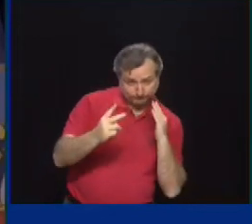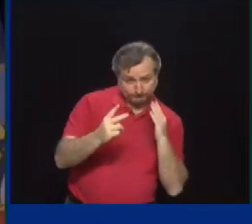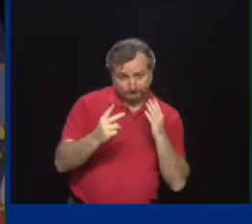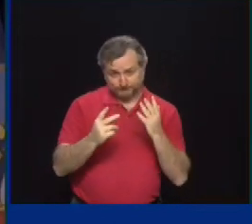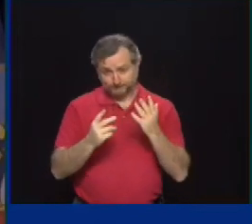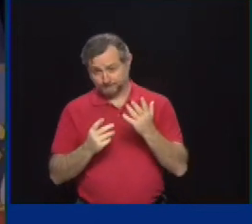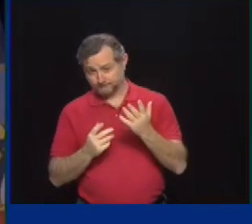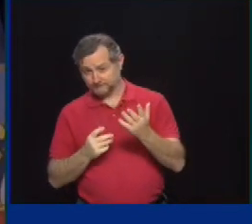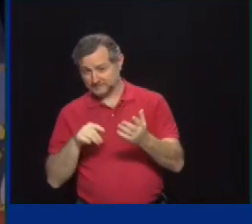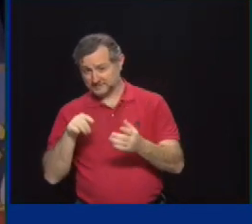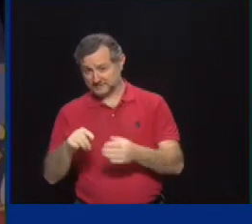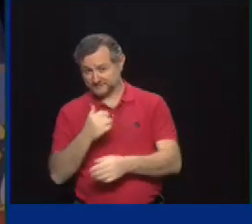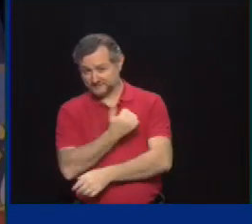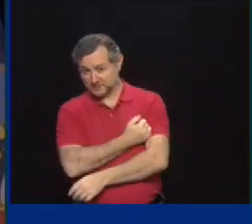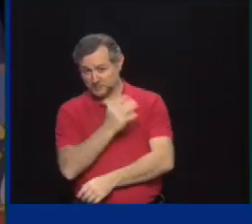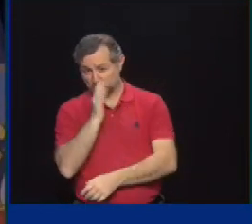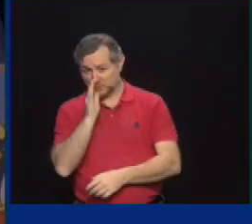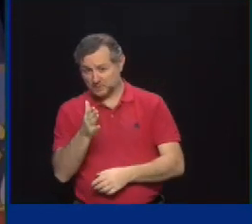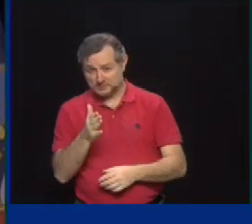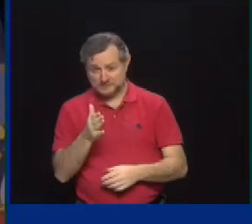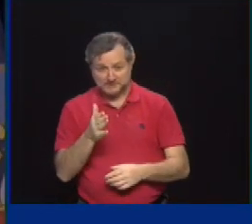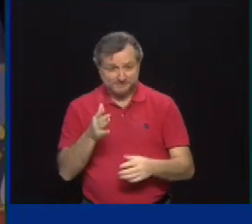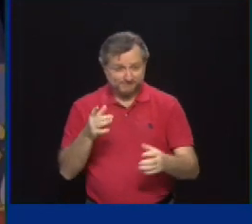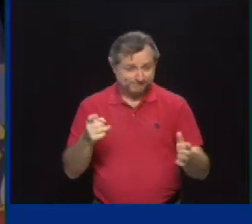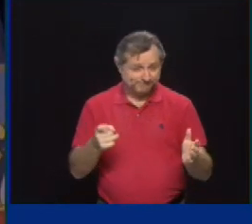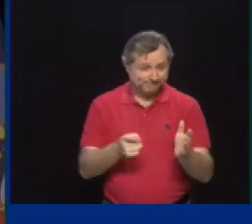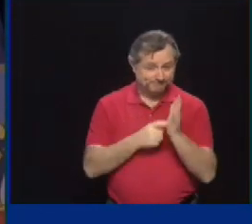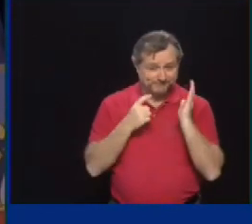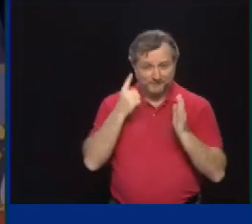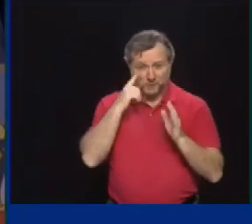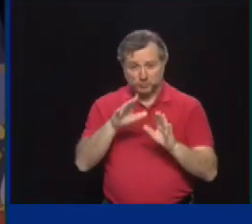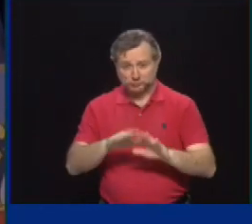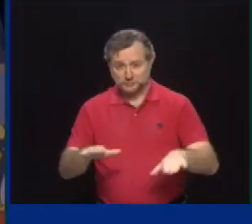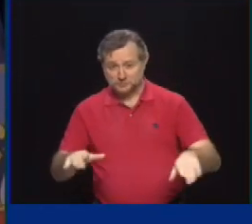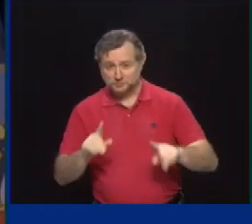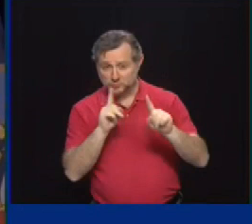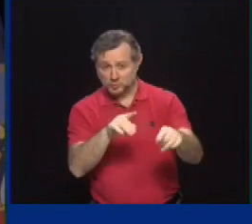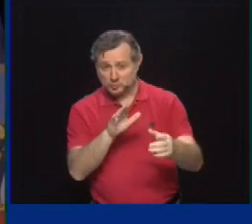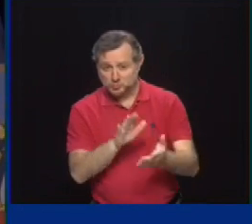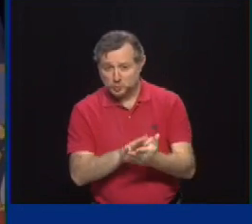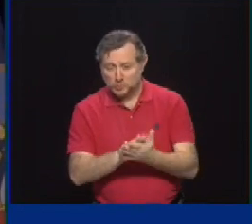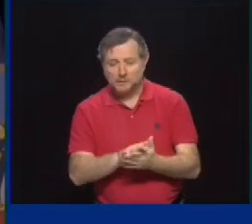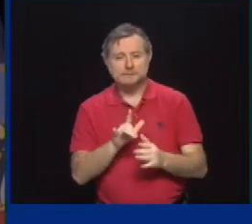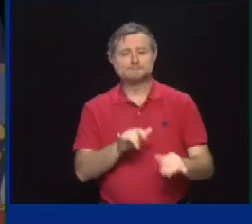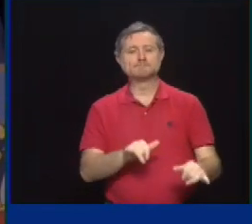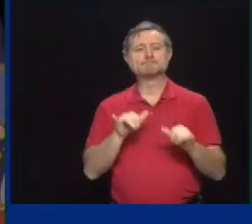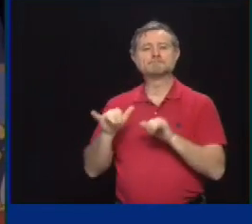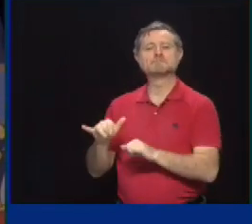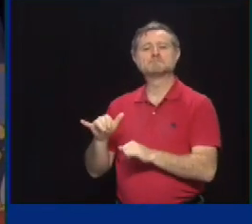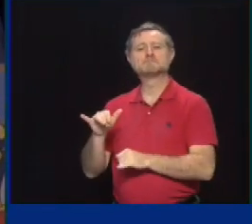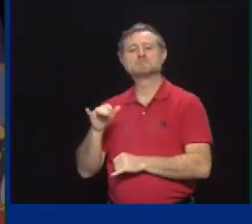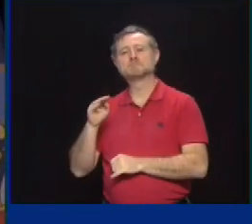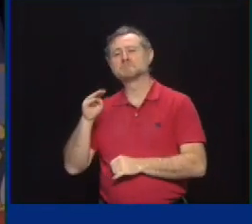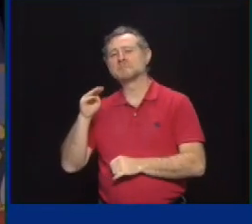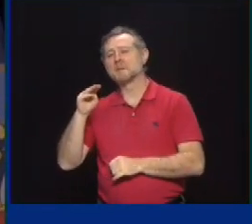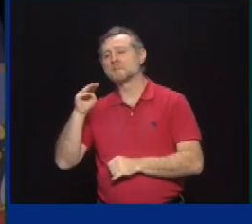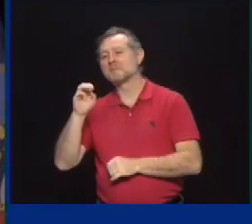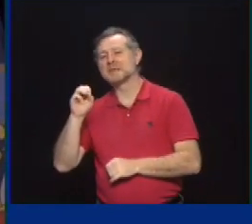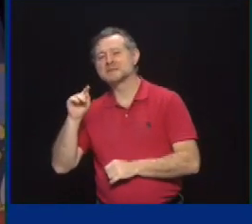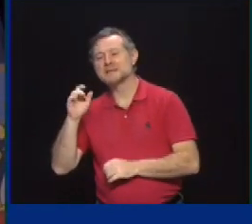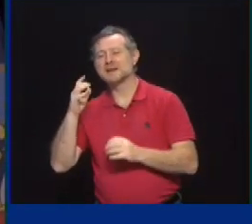school, some kind of mandate, much like you have the measles, the ones going forward where anybody who comes to a public school would actually have to be vaccinated?